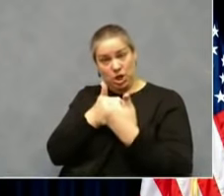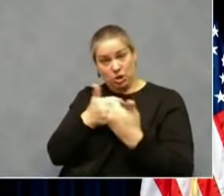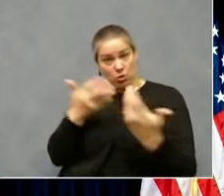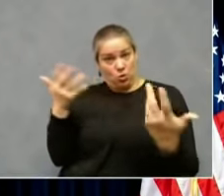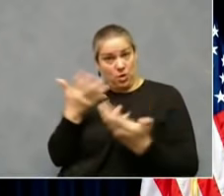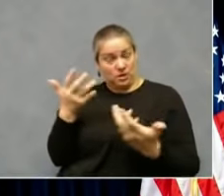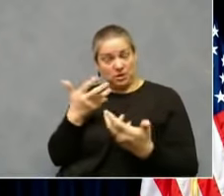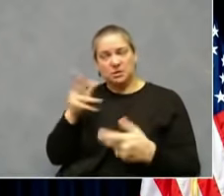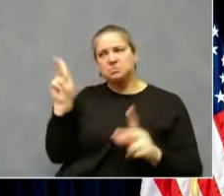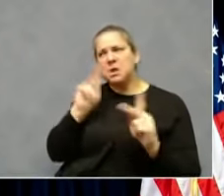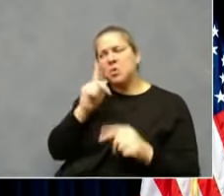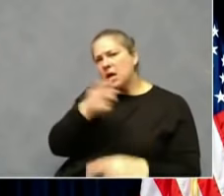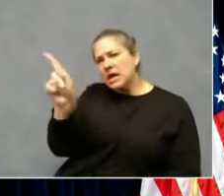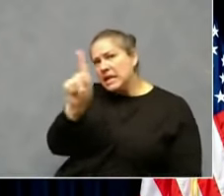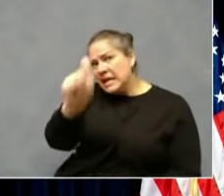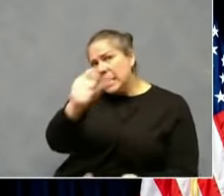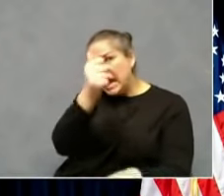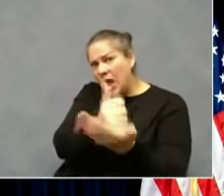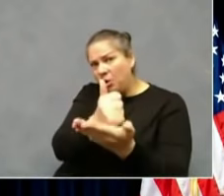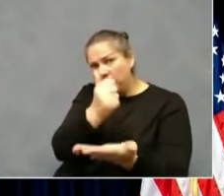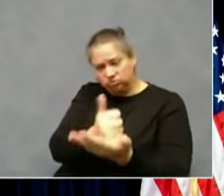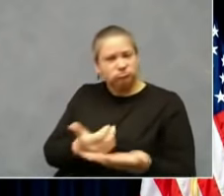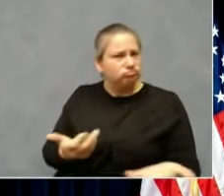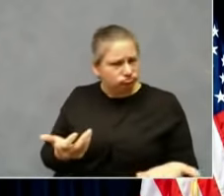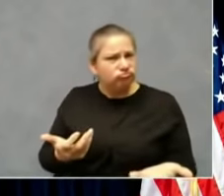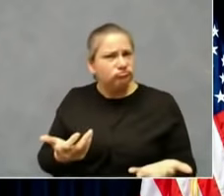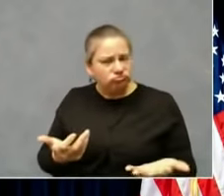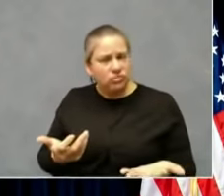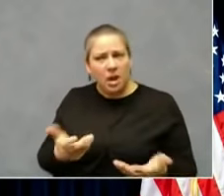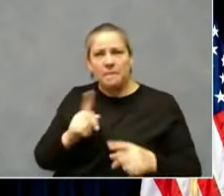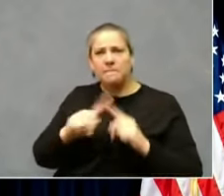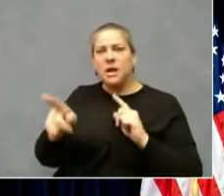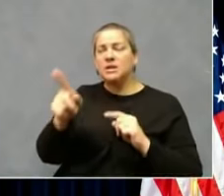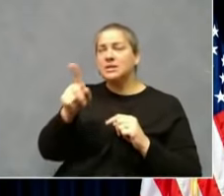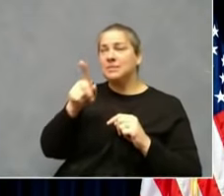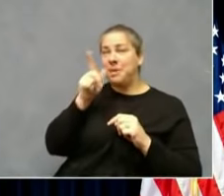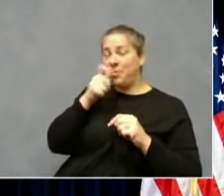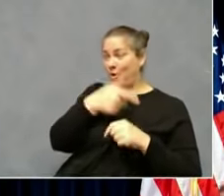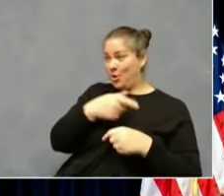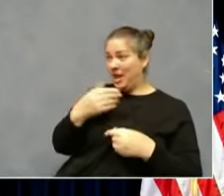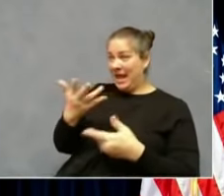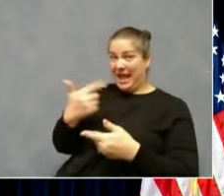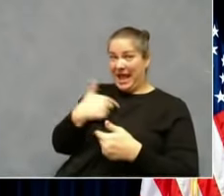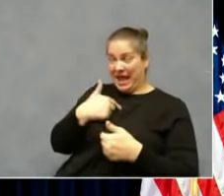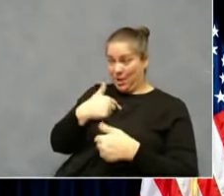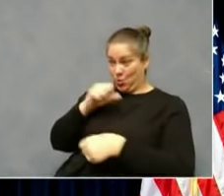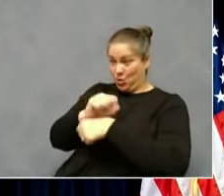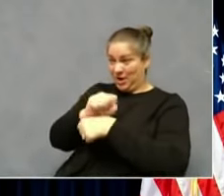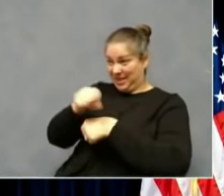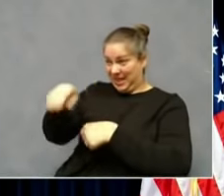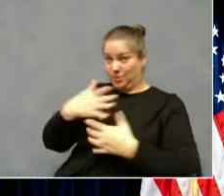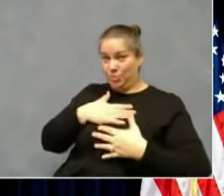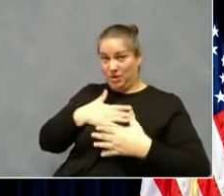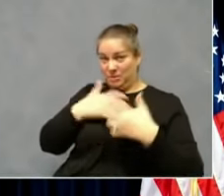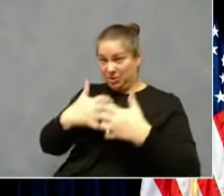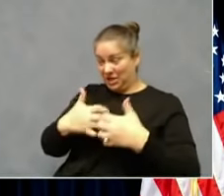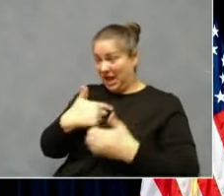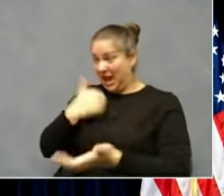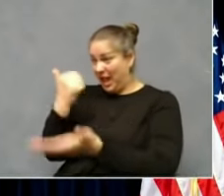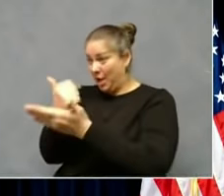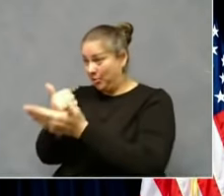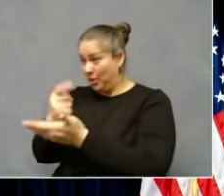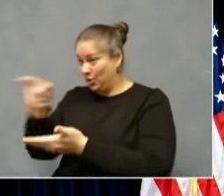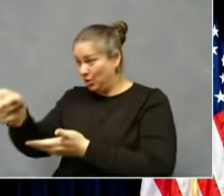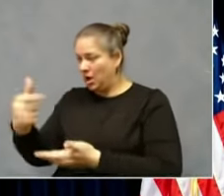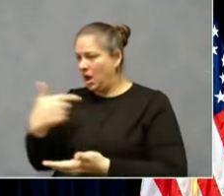But it's the people that provide the help are testing positive because of the community or are quarantined because of the community and